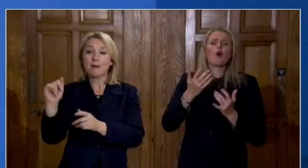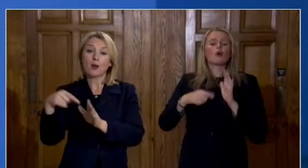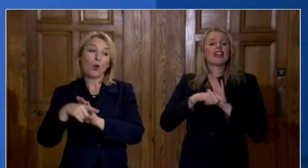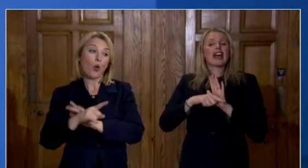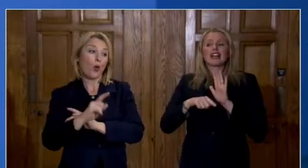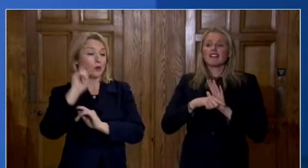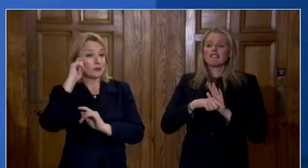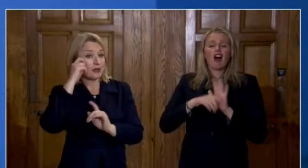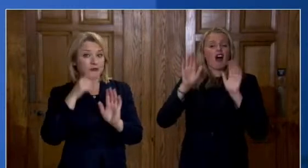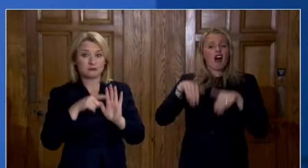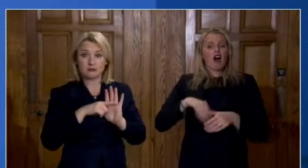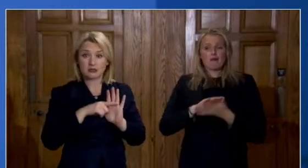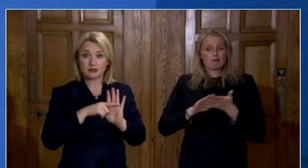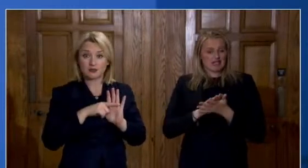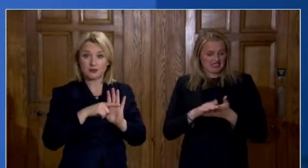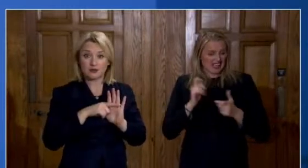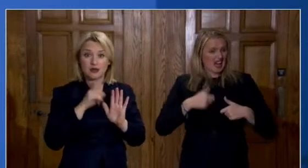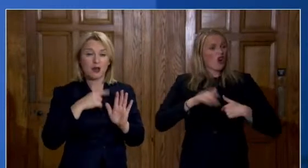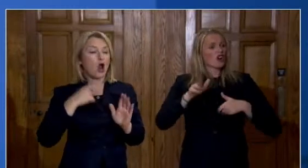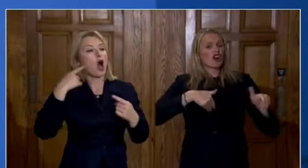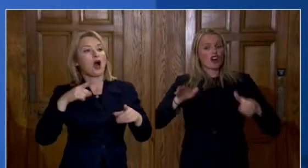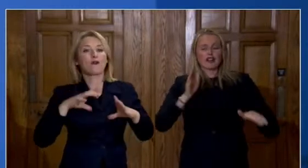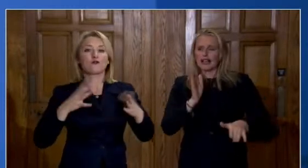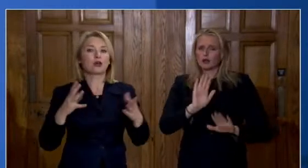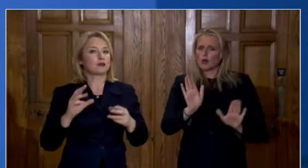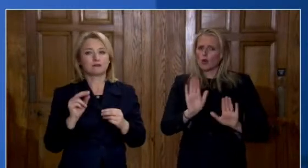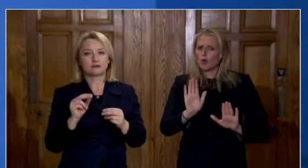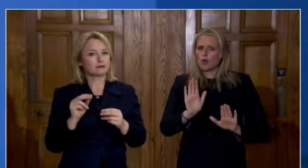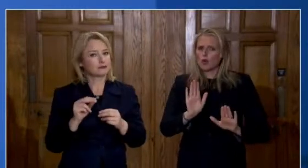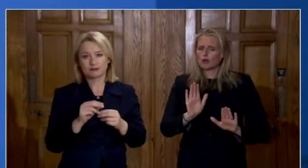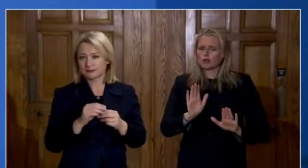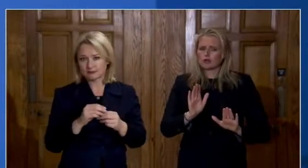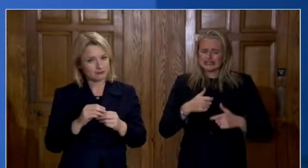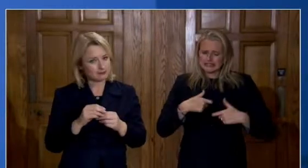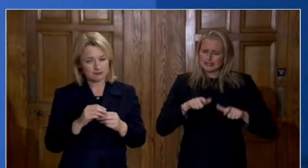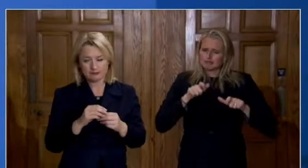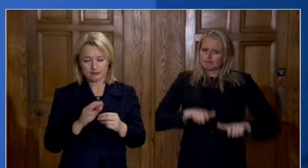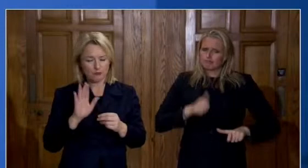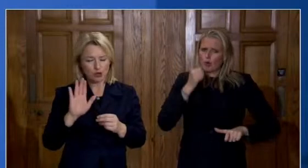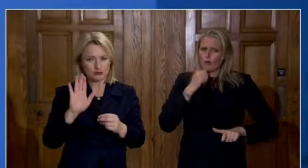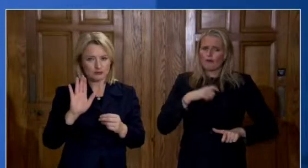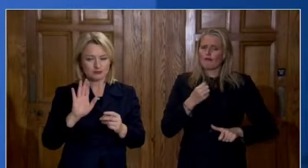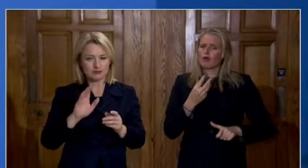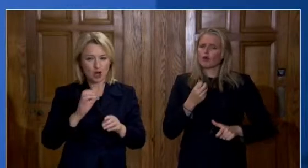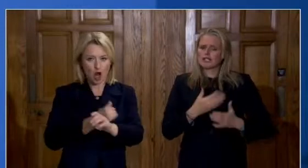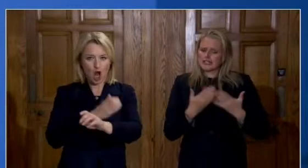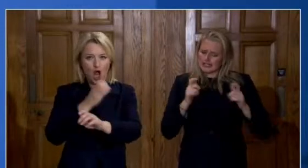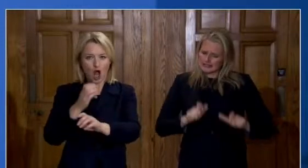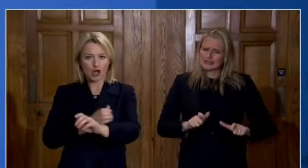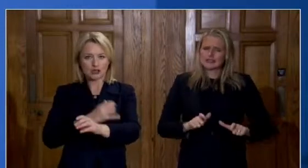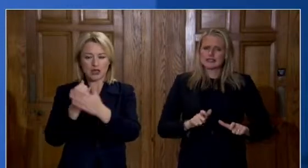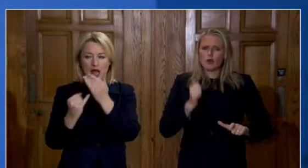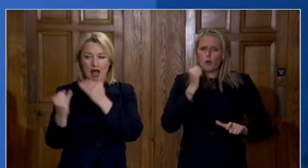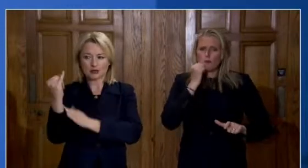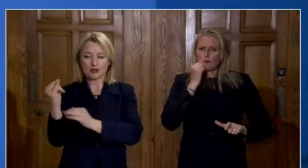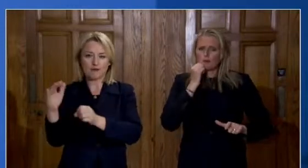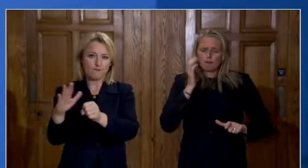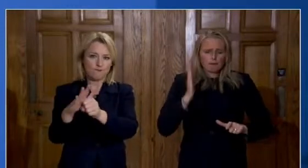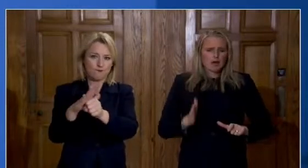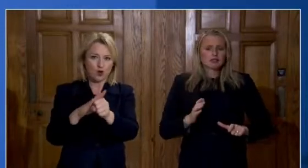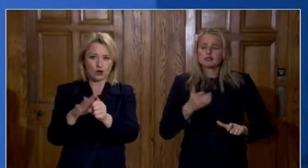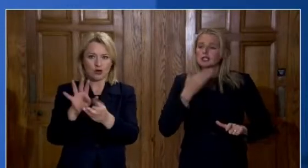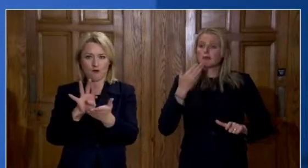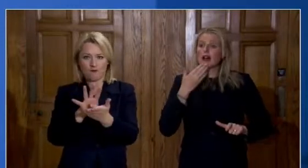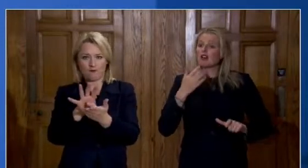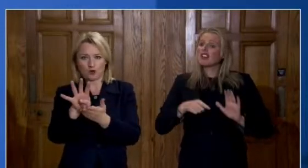not mean that they can stop their self-isolation it's essential that they continue to isolate for the full period regardless of